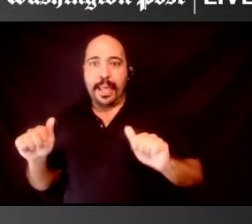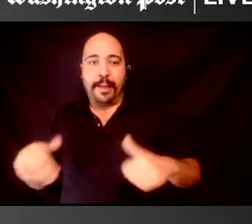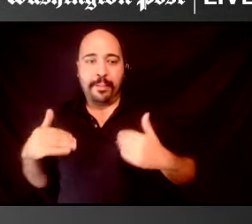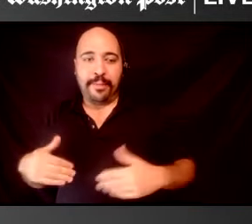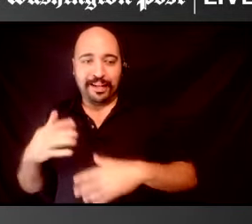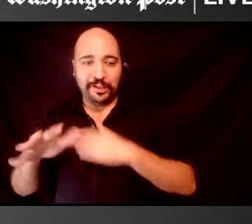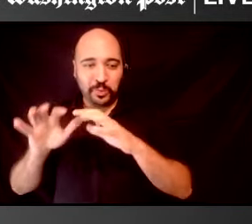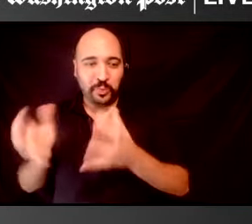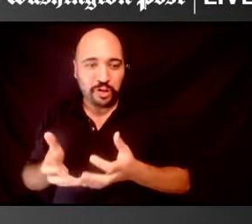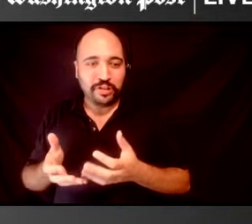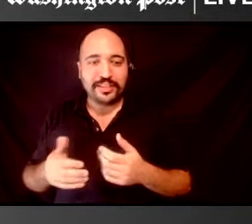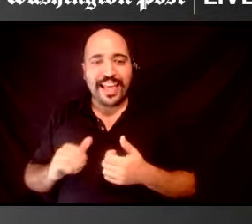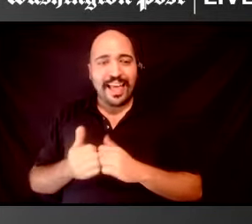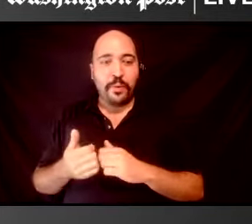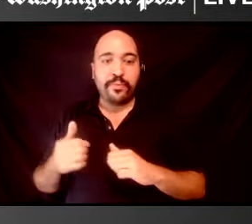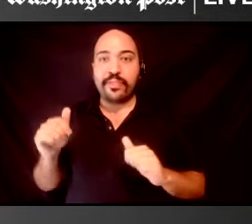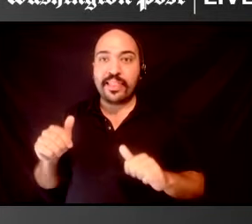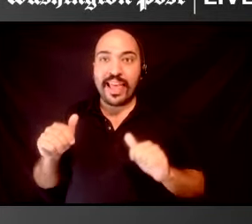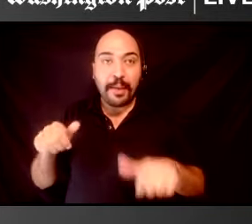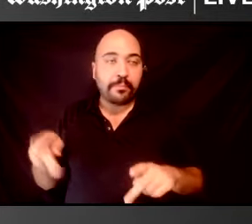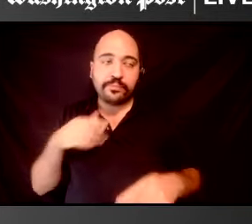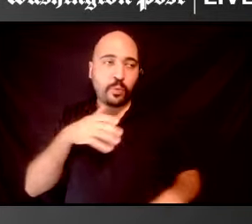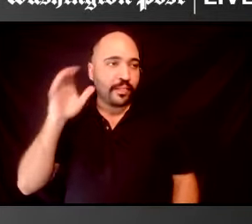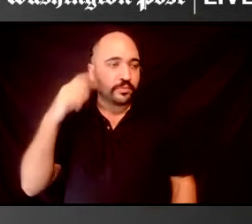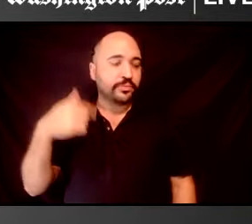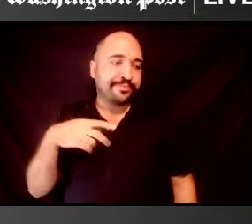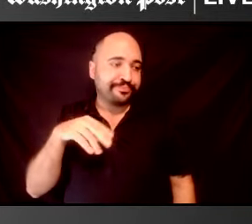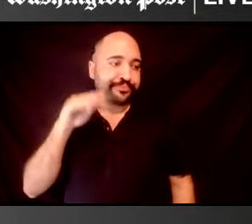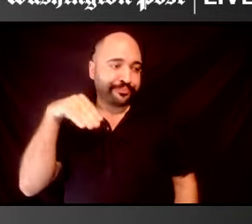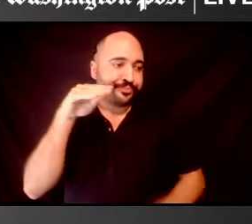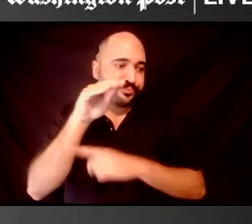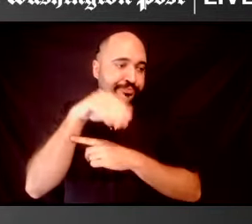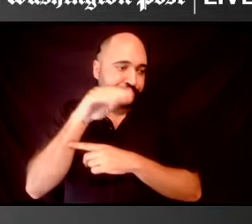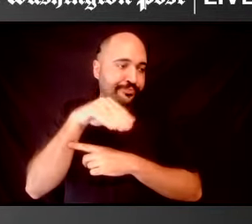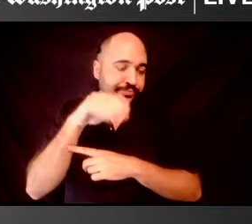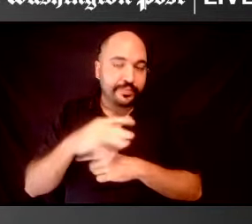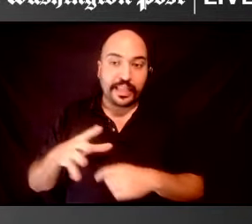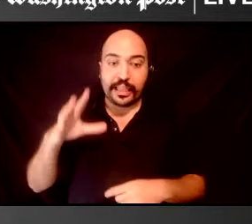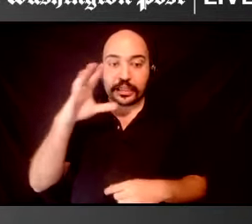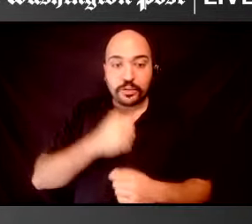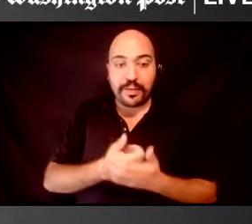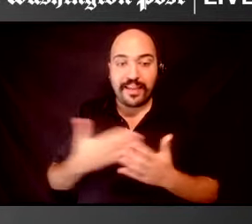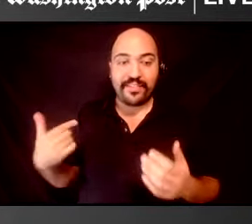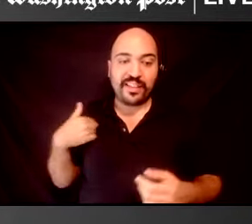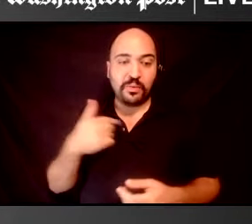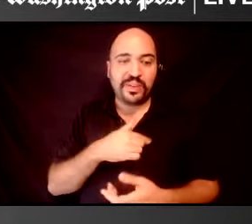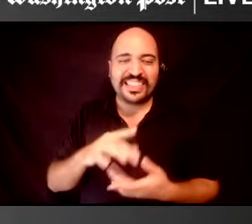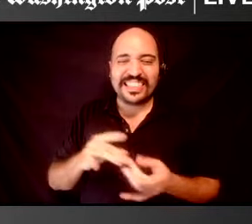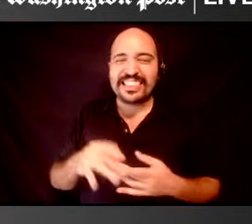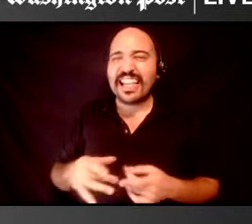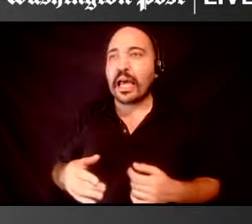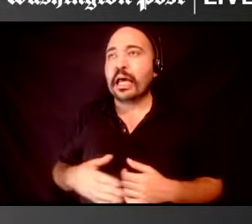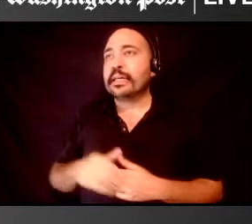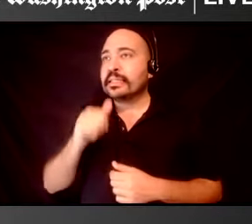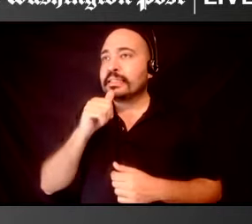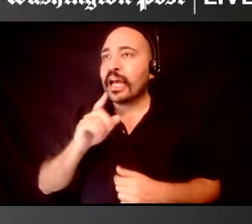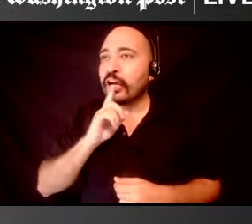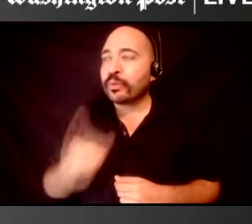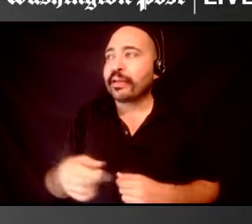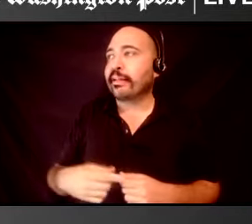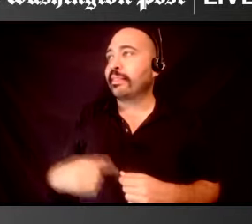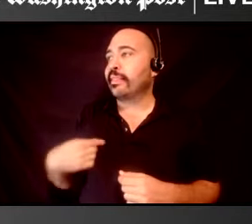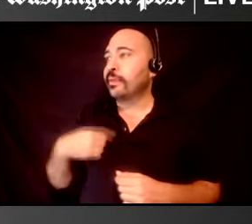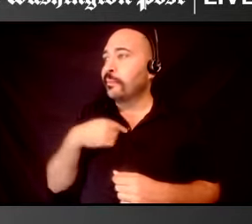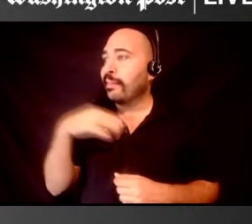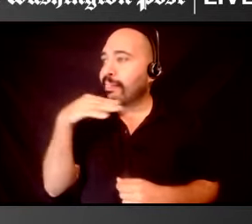how the able just don't listen to us. They assume that anything we say isn't real, that we're lying, we're making